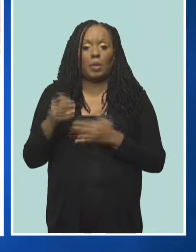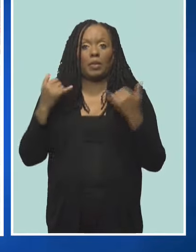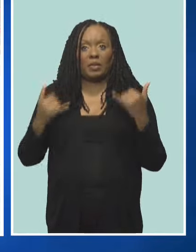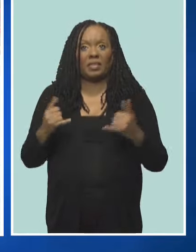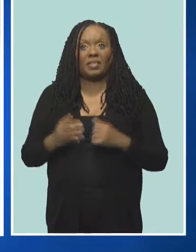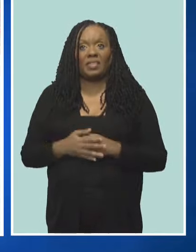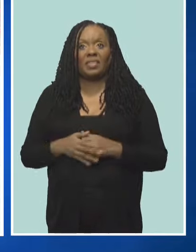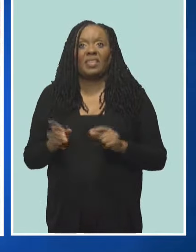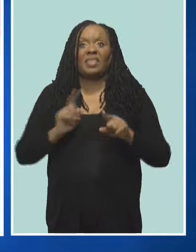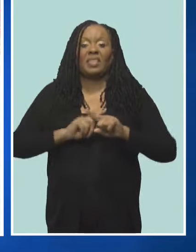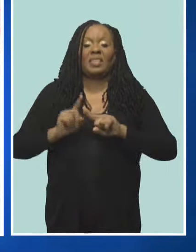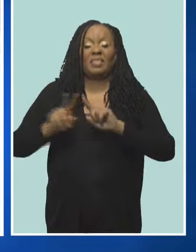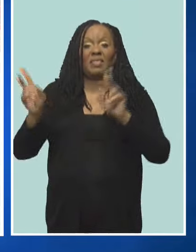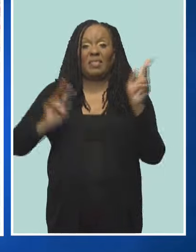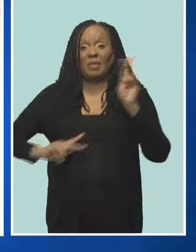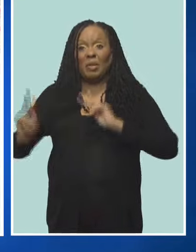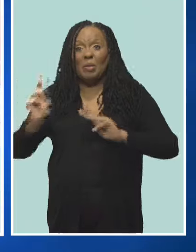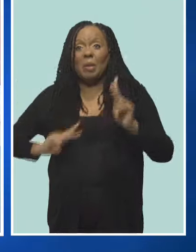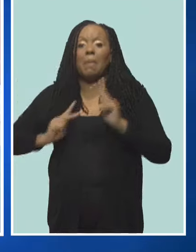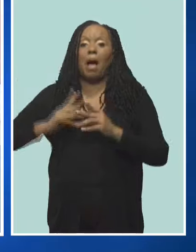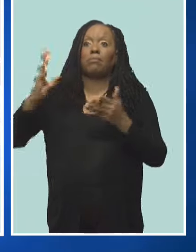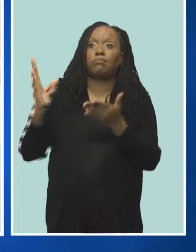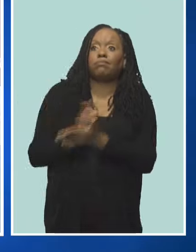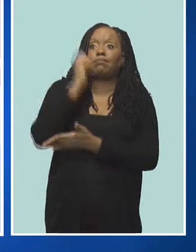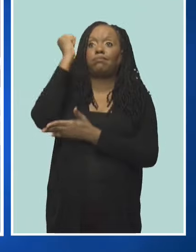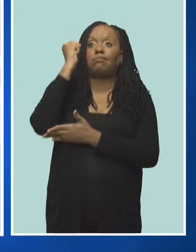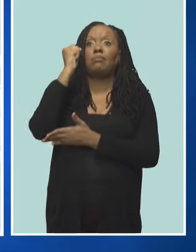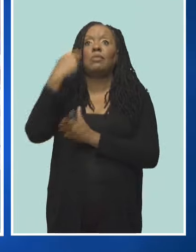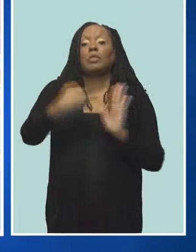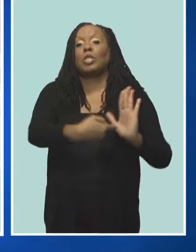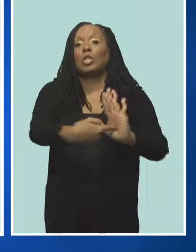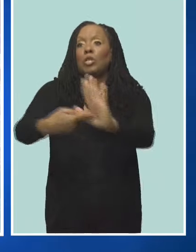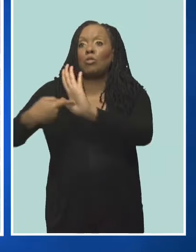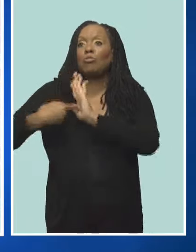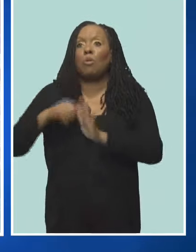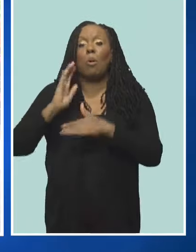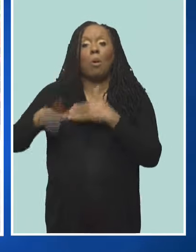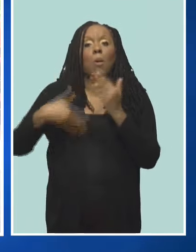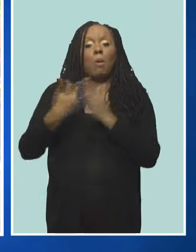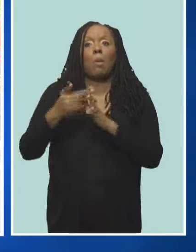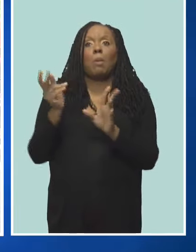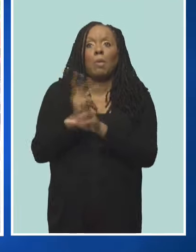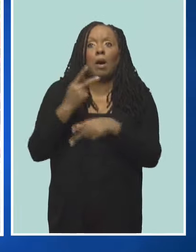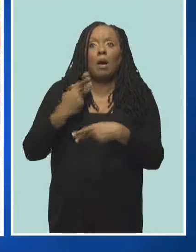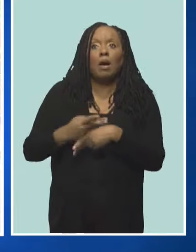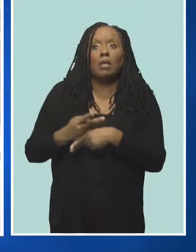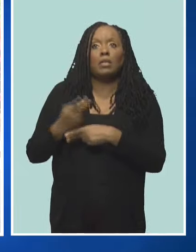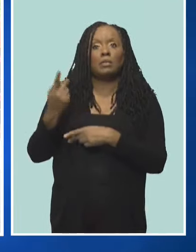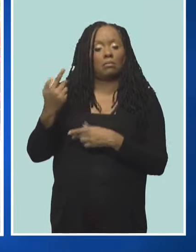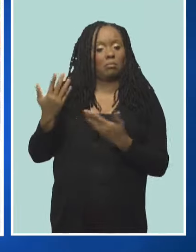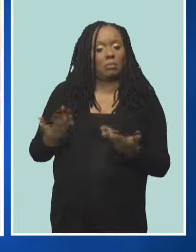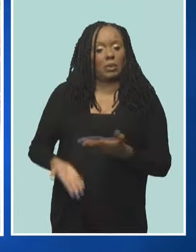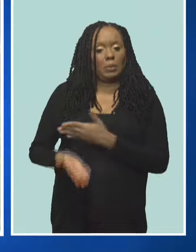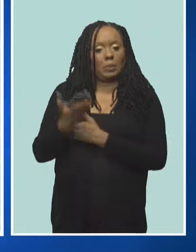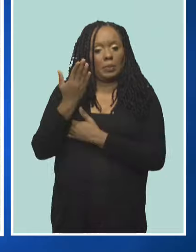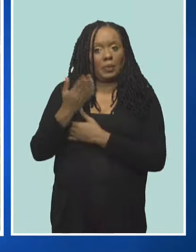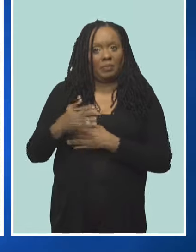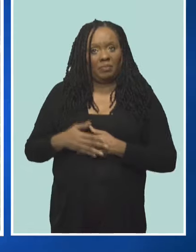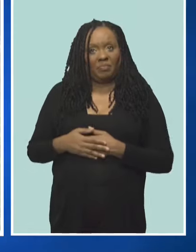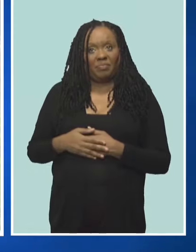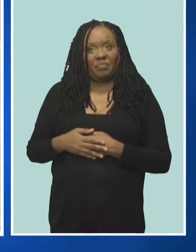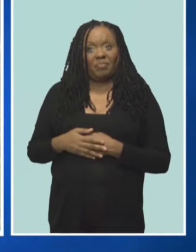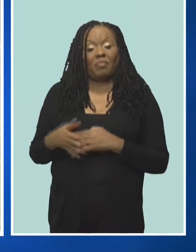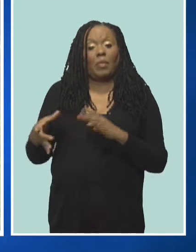of artisans and creatives seized the opportunity to showcase their products during the Bridgetown craft market. External